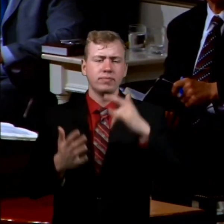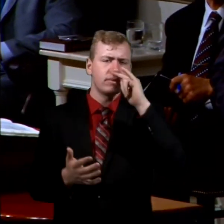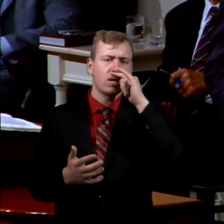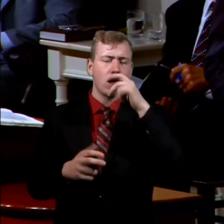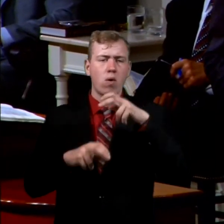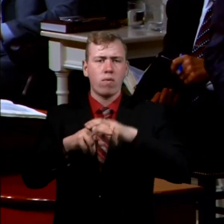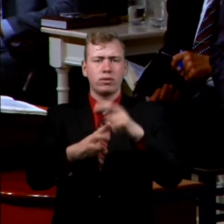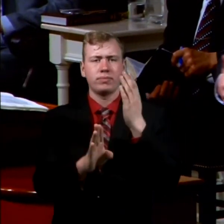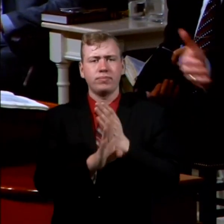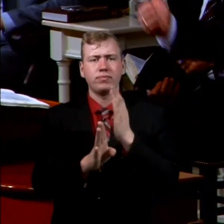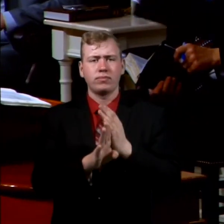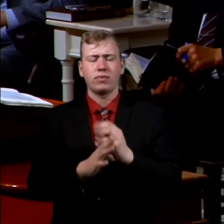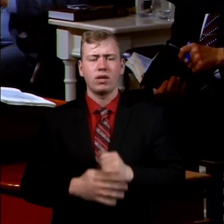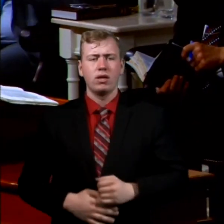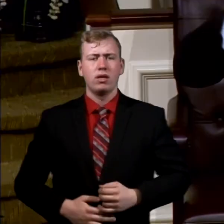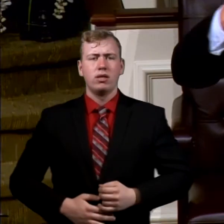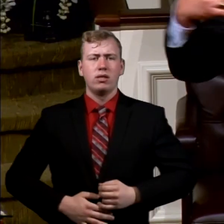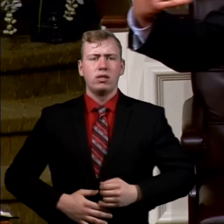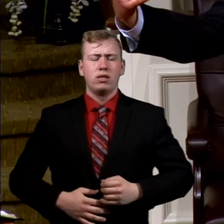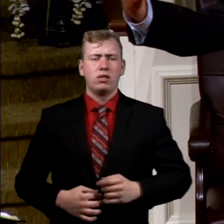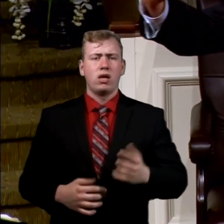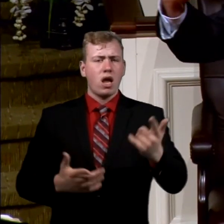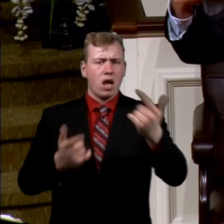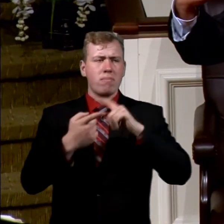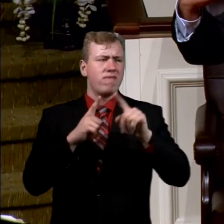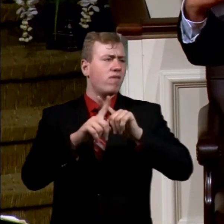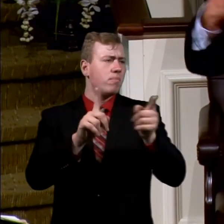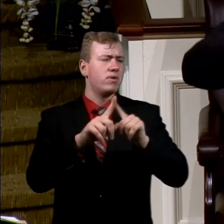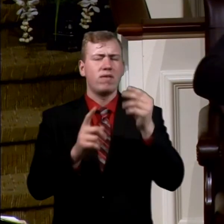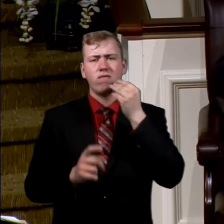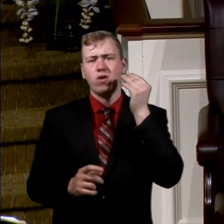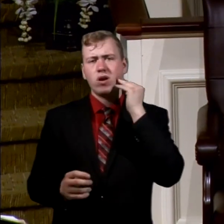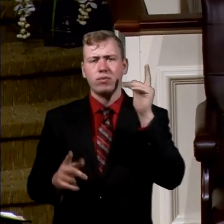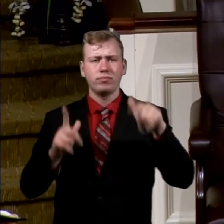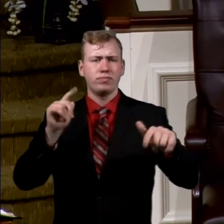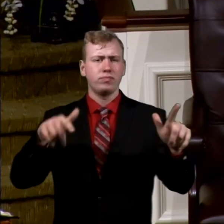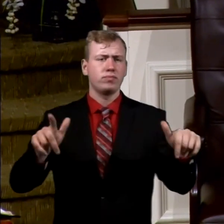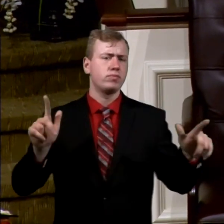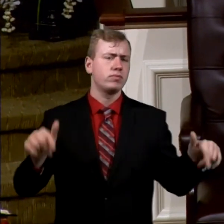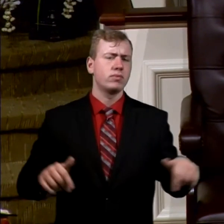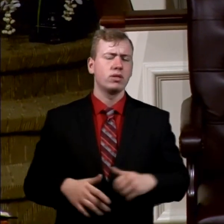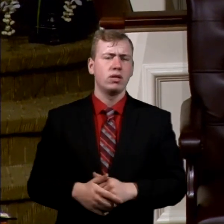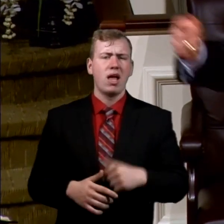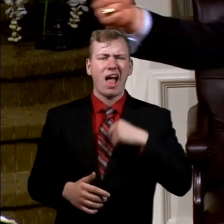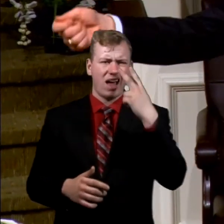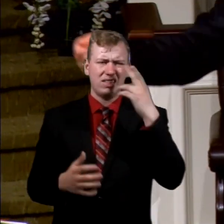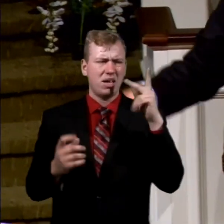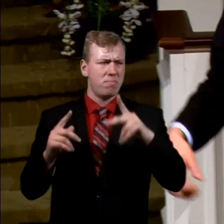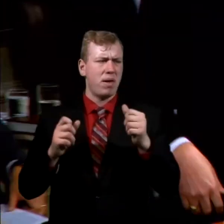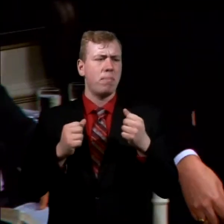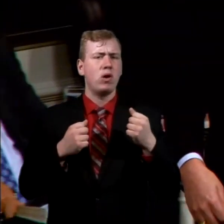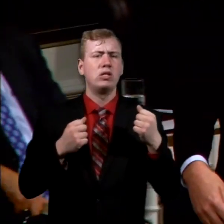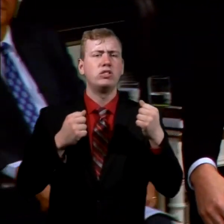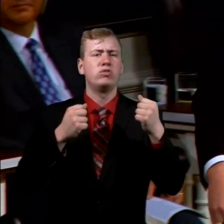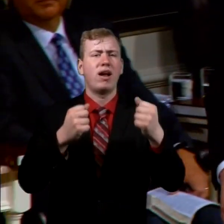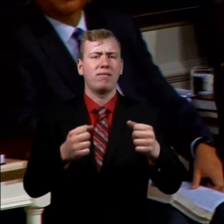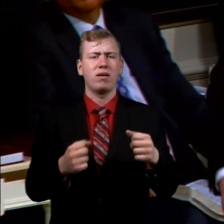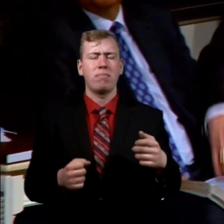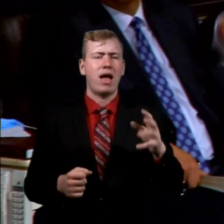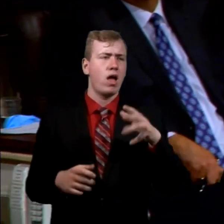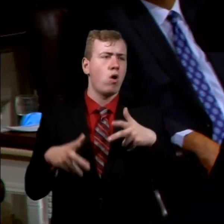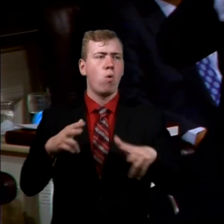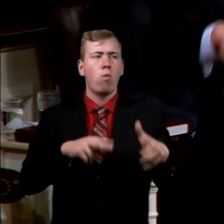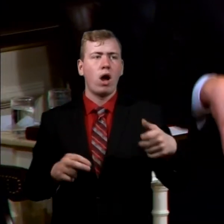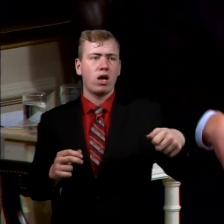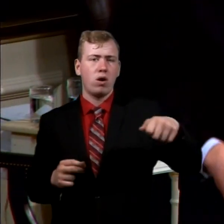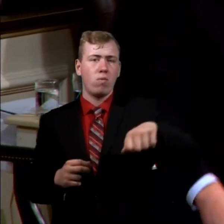bus, I think, you know, and they're coming out of different homes. And I'm seeing people that are driving by or walking or watering their plants on a Sunday morning